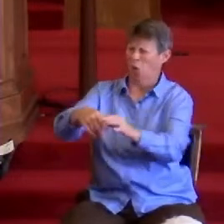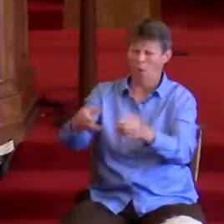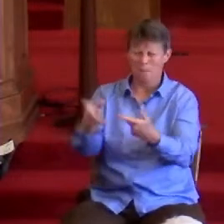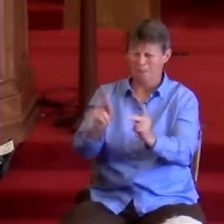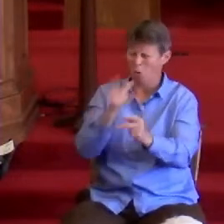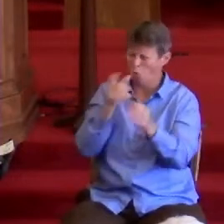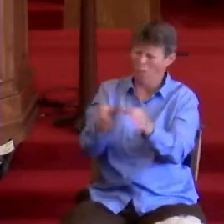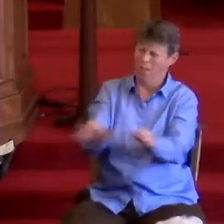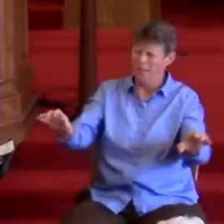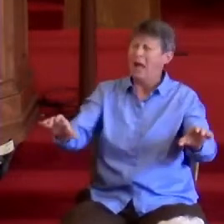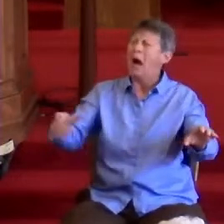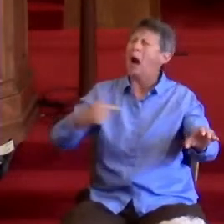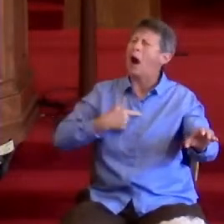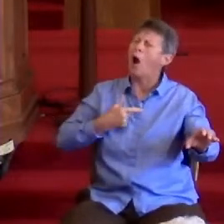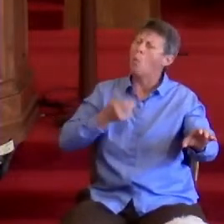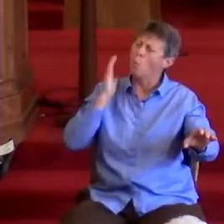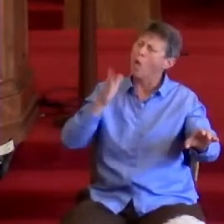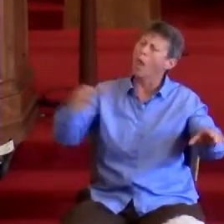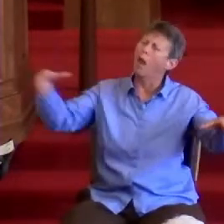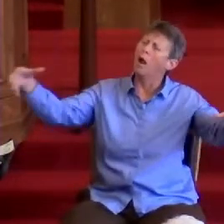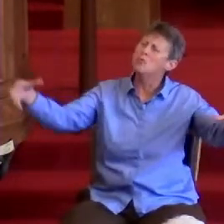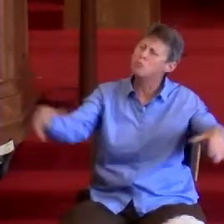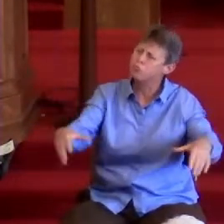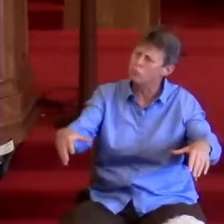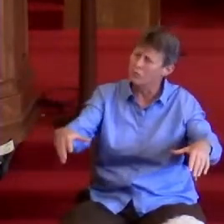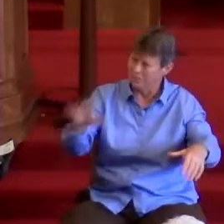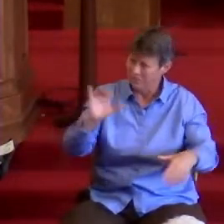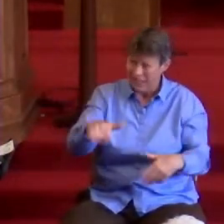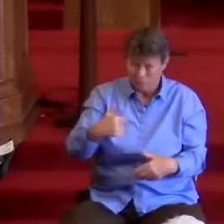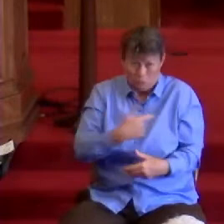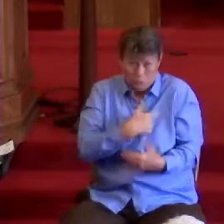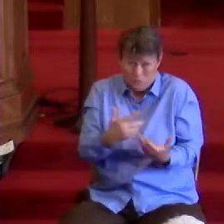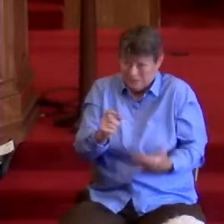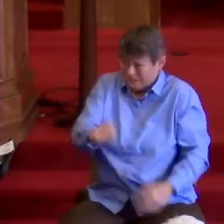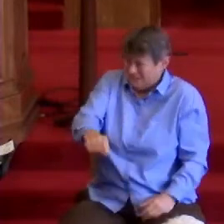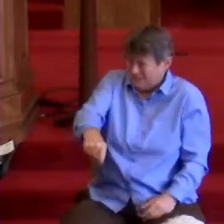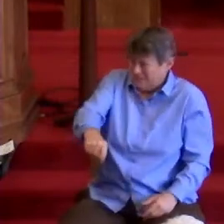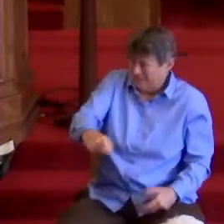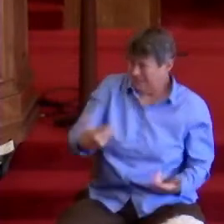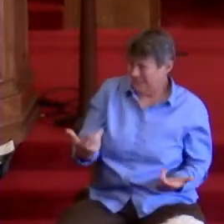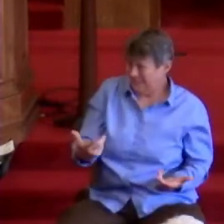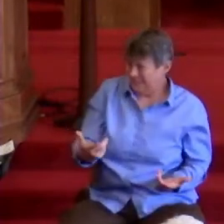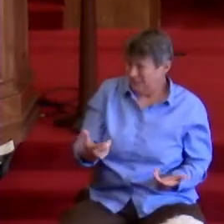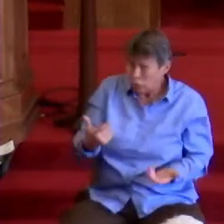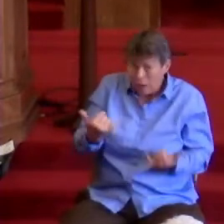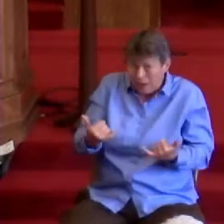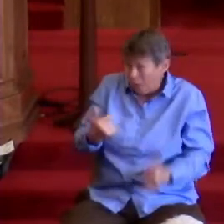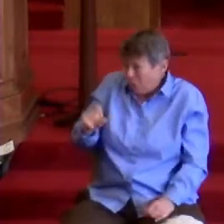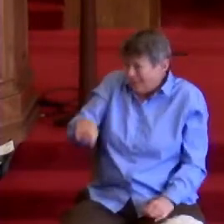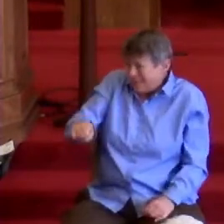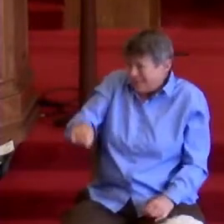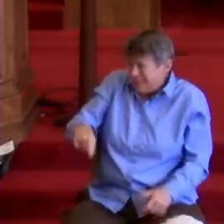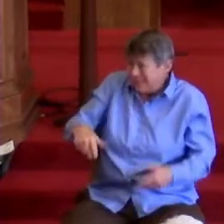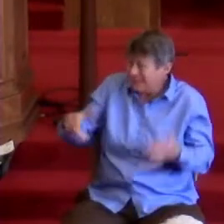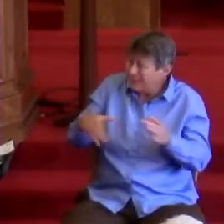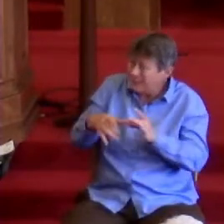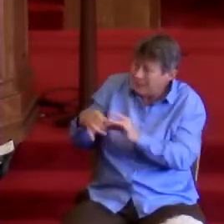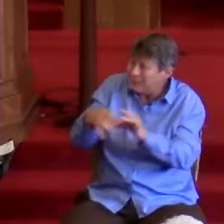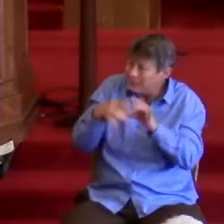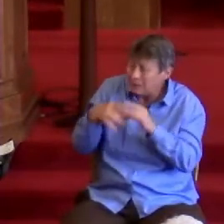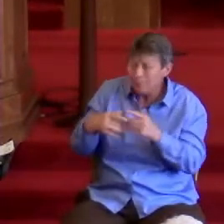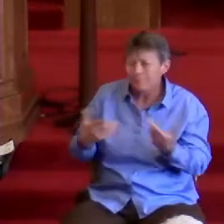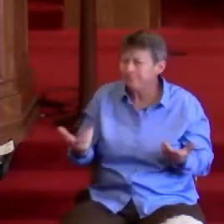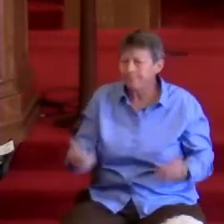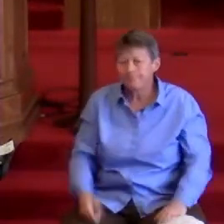Wouldn't that make so much more sense? I mean, that's what we need right now, especially. But you